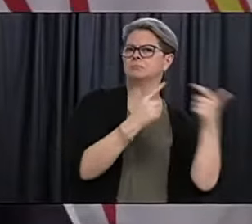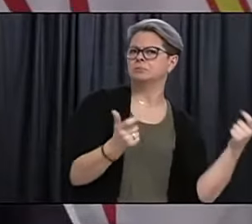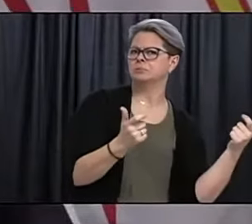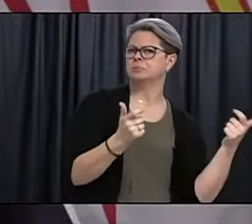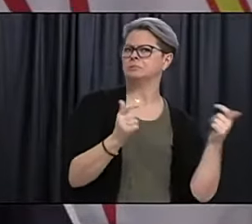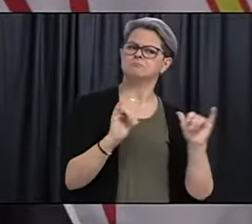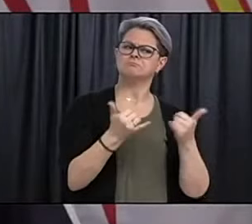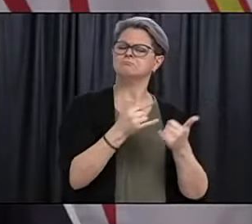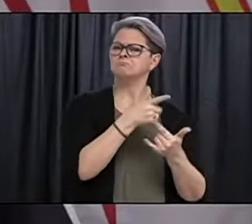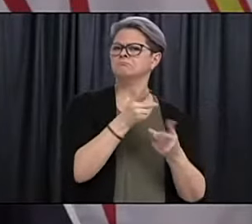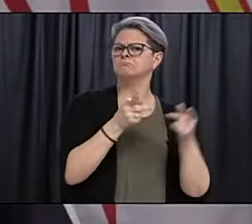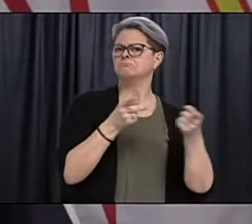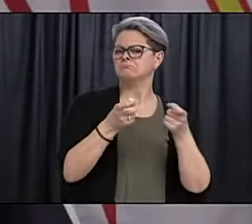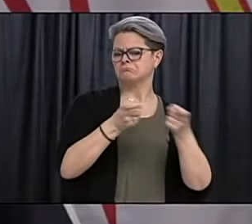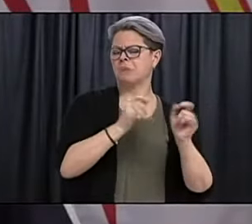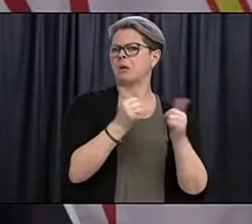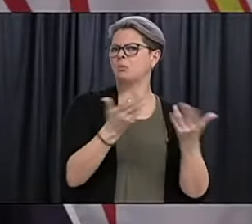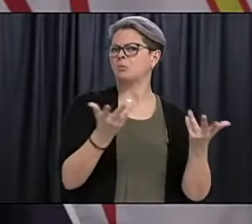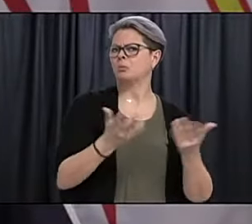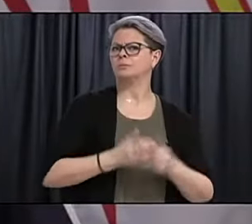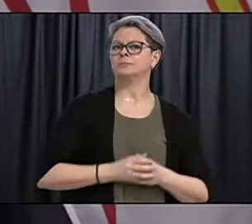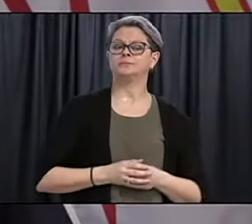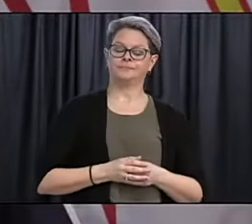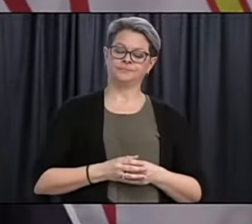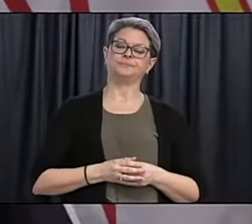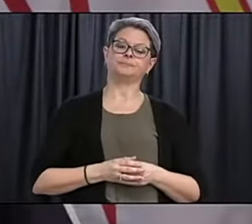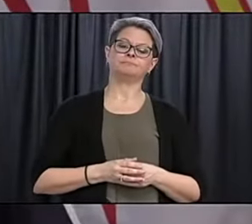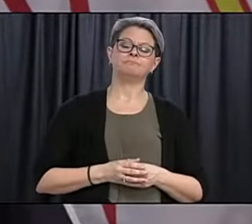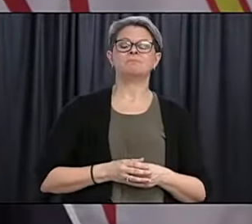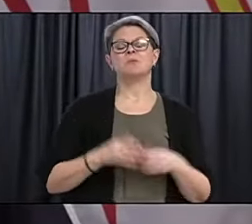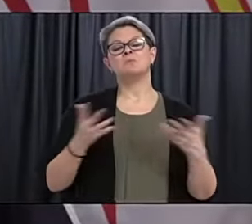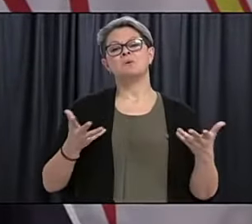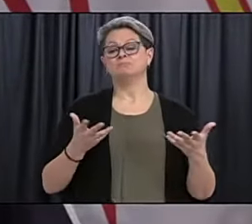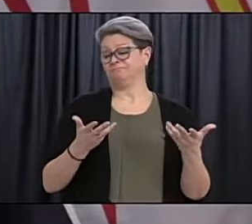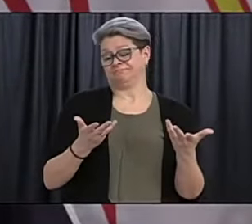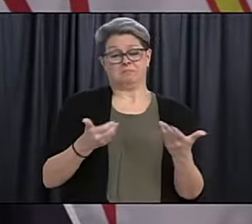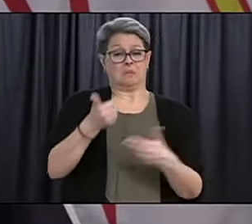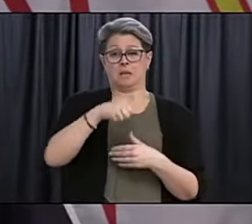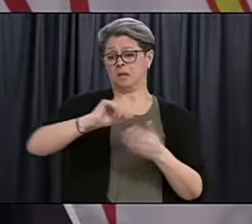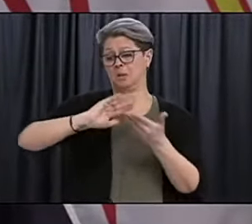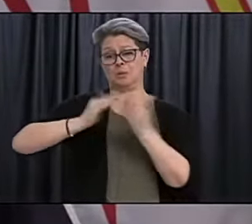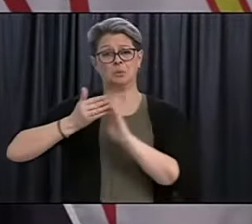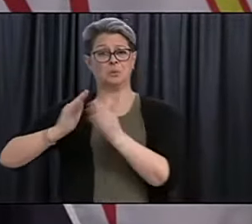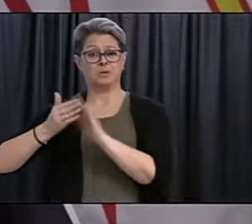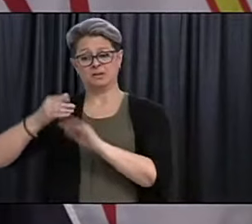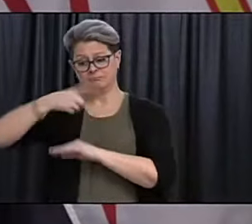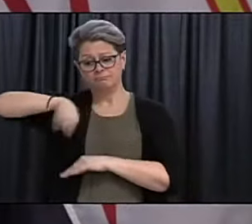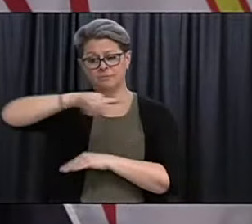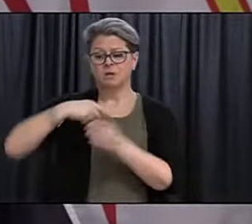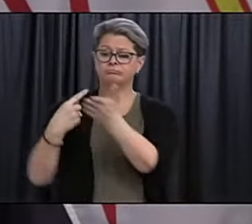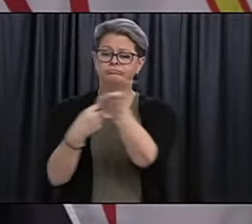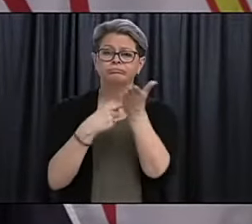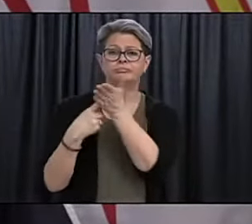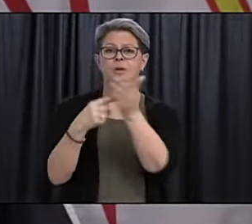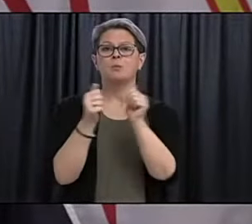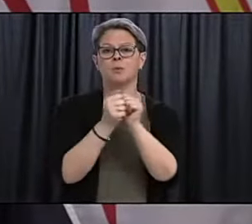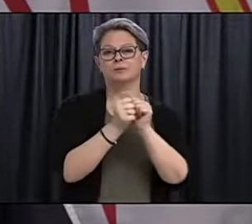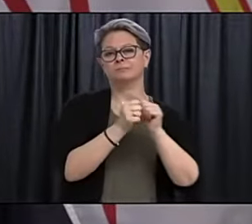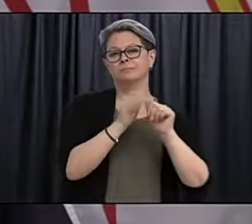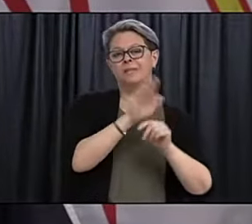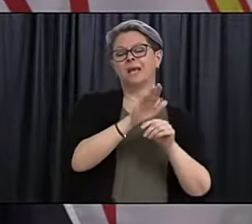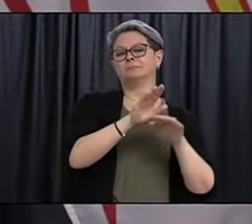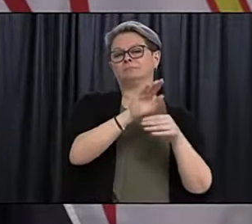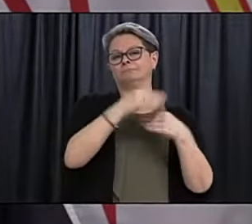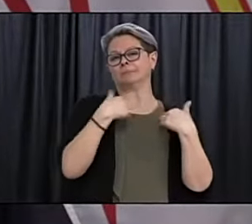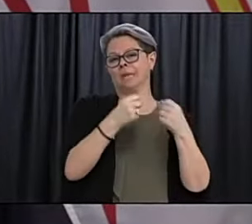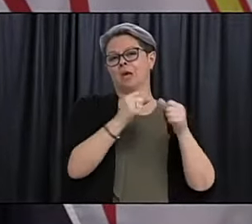So you know I would imagine that any of these towns would be in discussions with their regional health authorities as